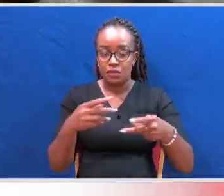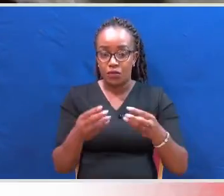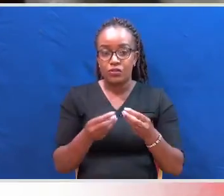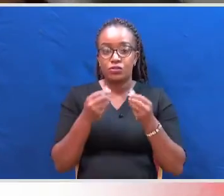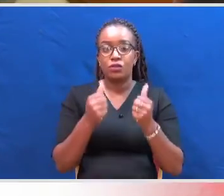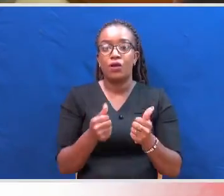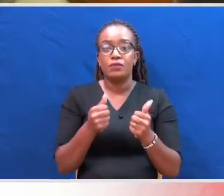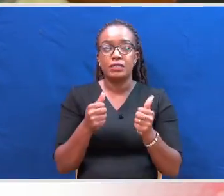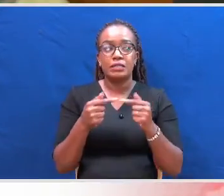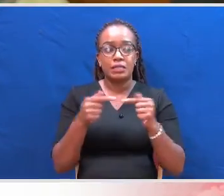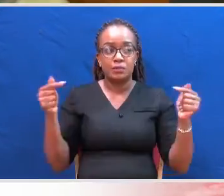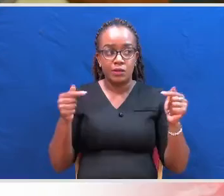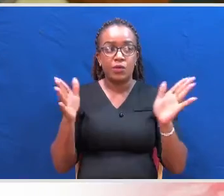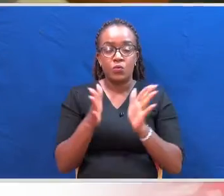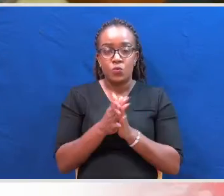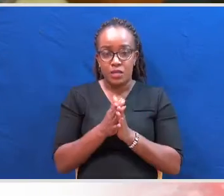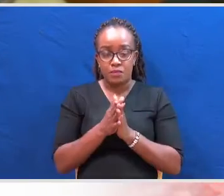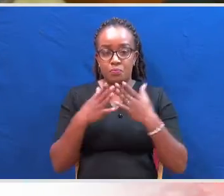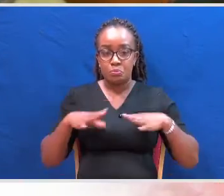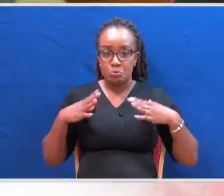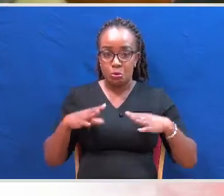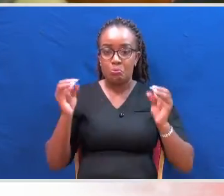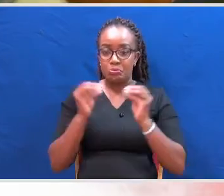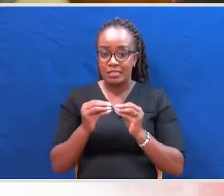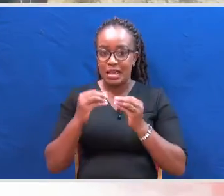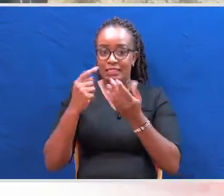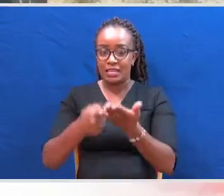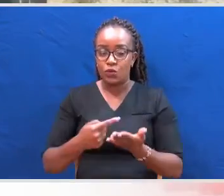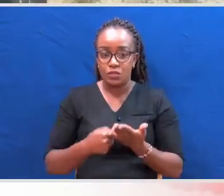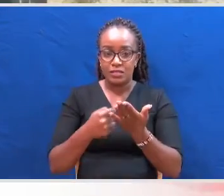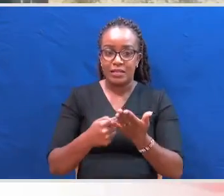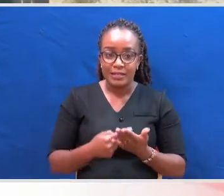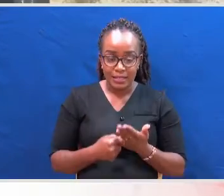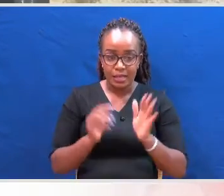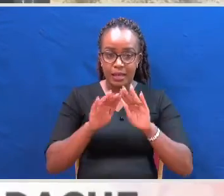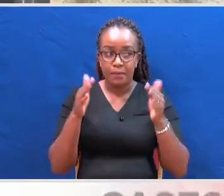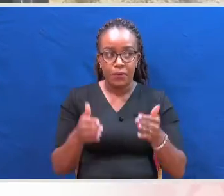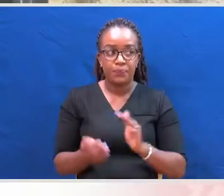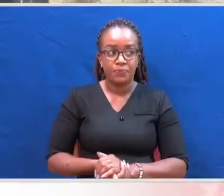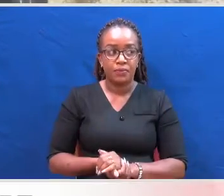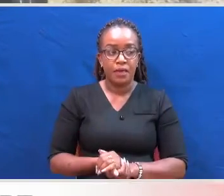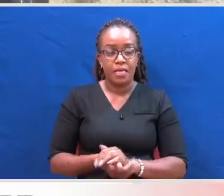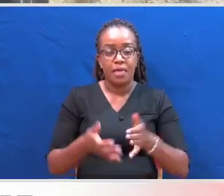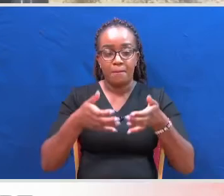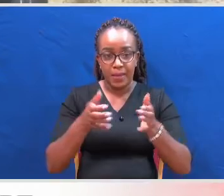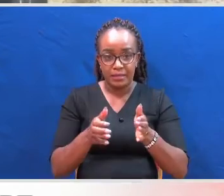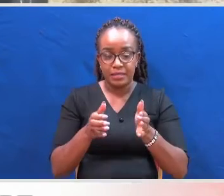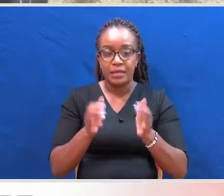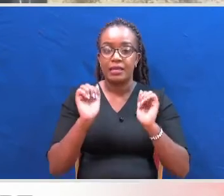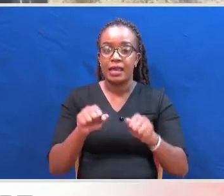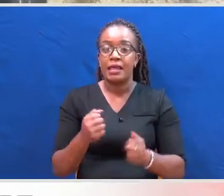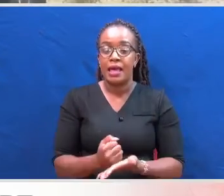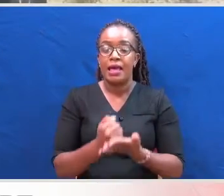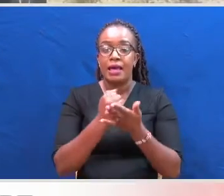both parties meeting at the negotiating table. The courts have realized that they can actually assist parties to settle